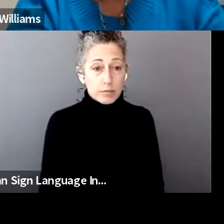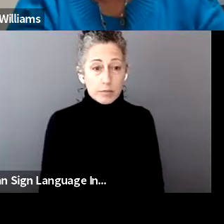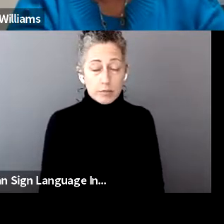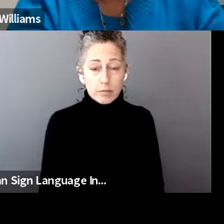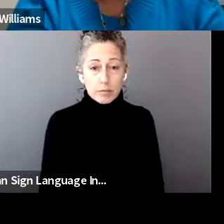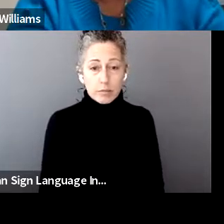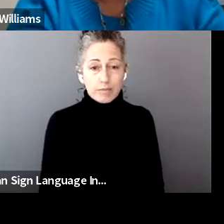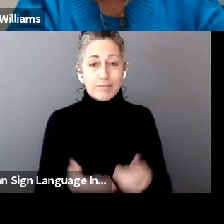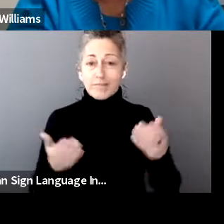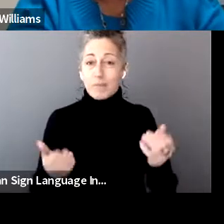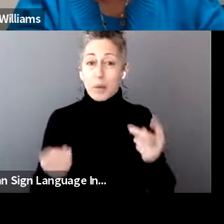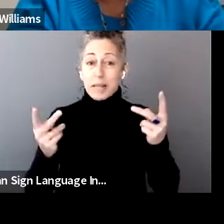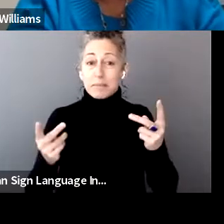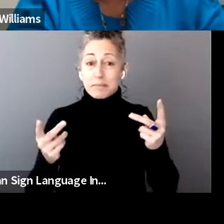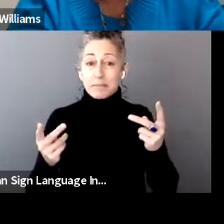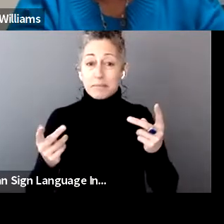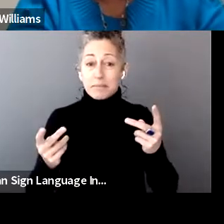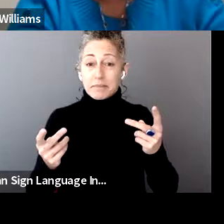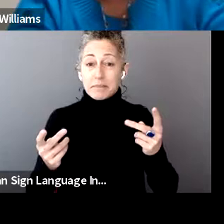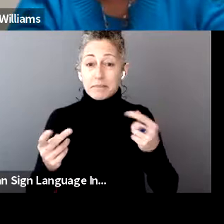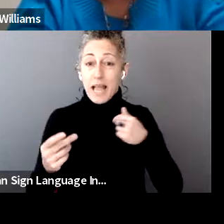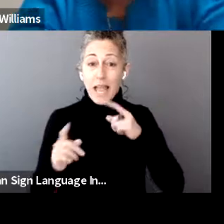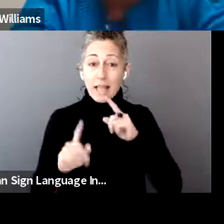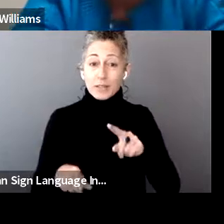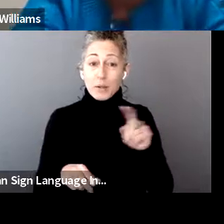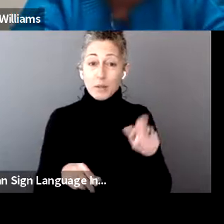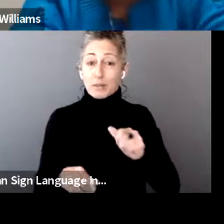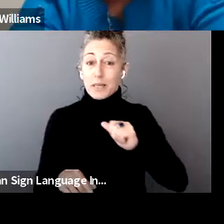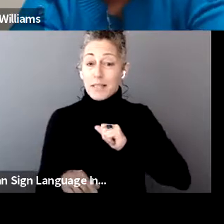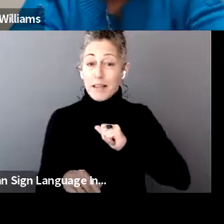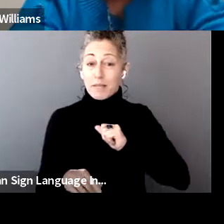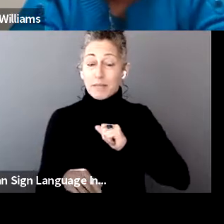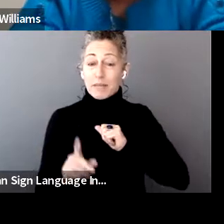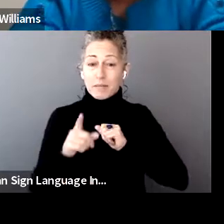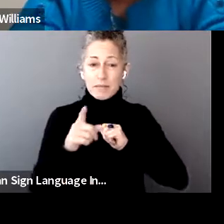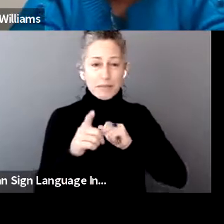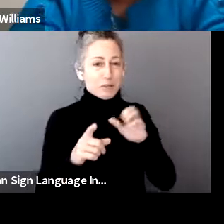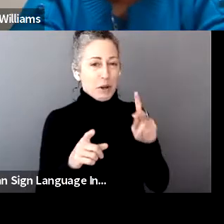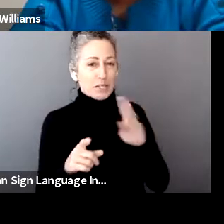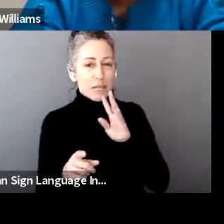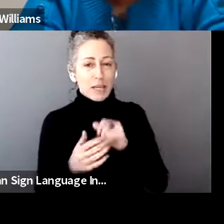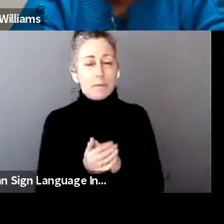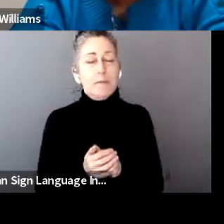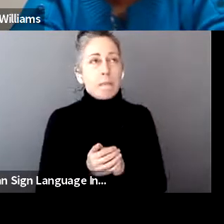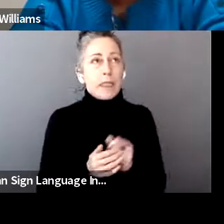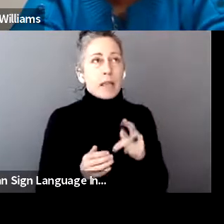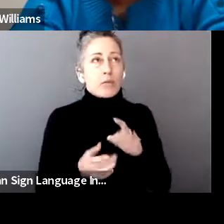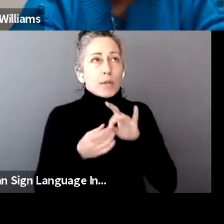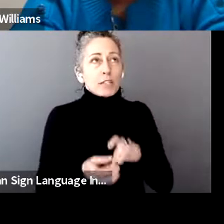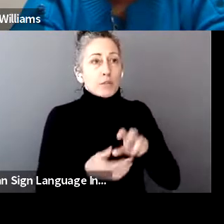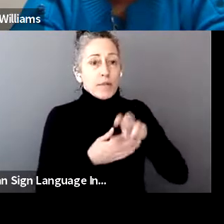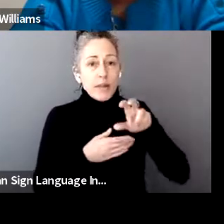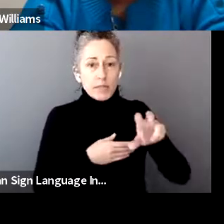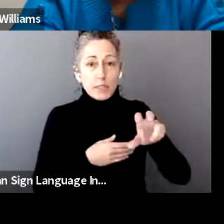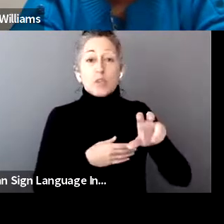So that's what we'll say. Thank you. I guess I answered it. Ms. They can do this. So they'll, they'll get a 1099.